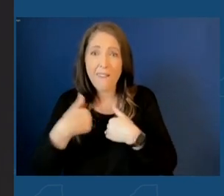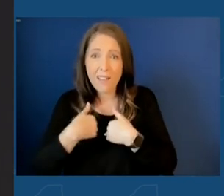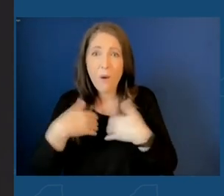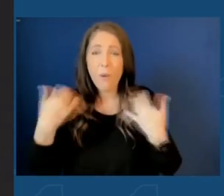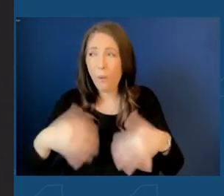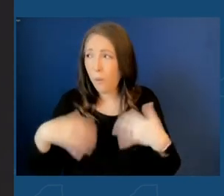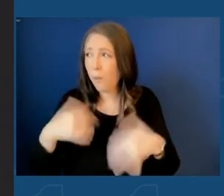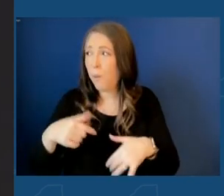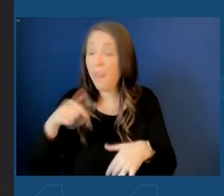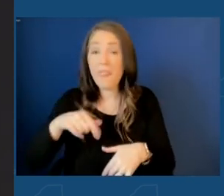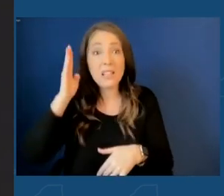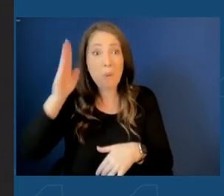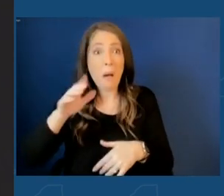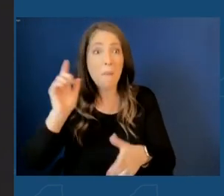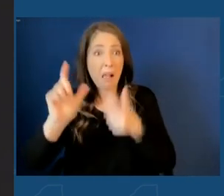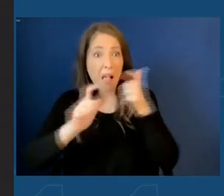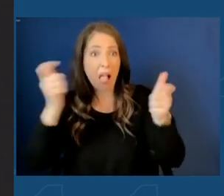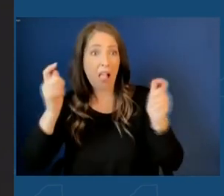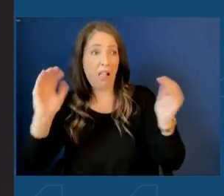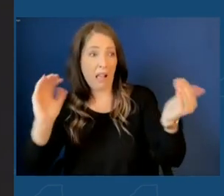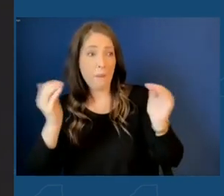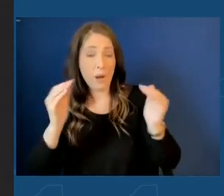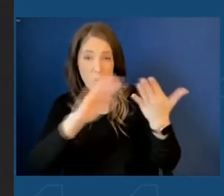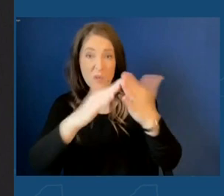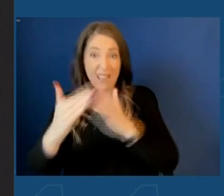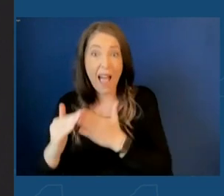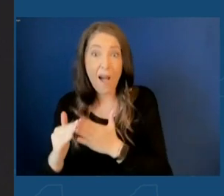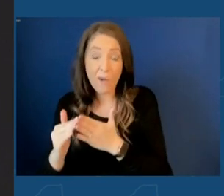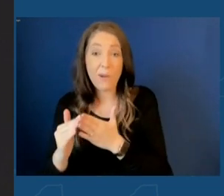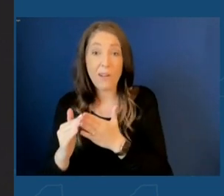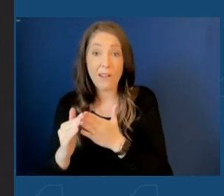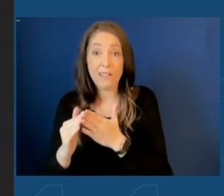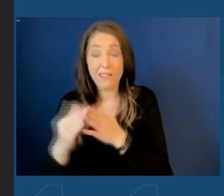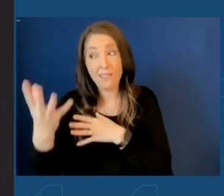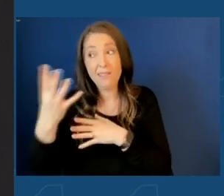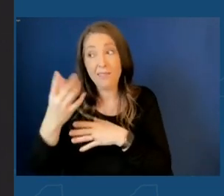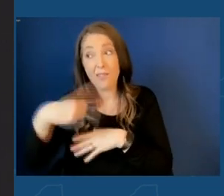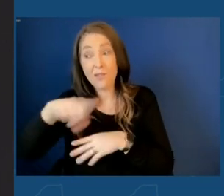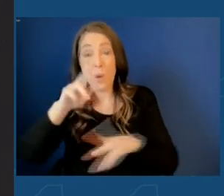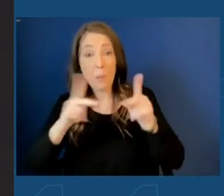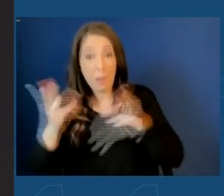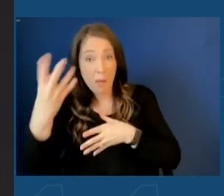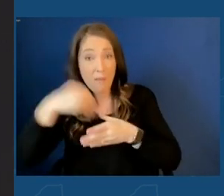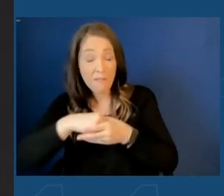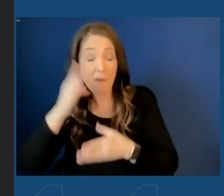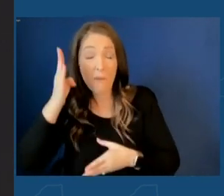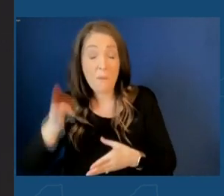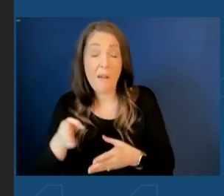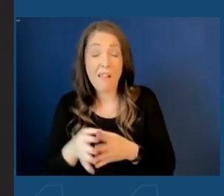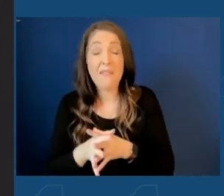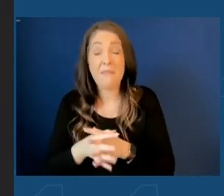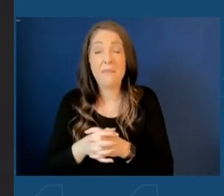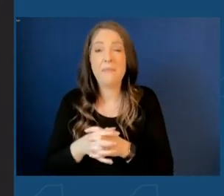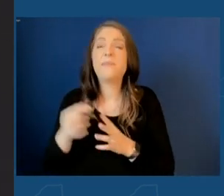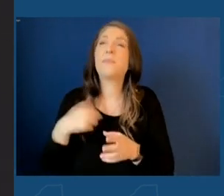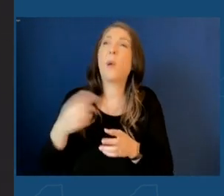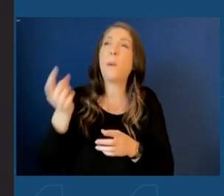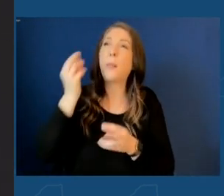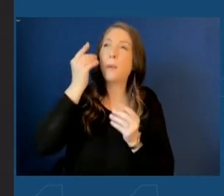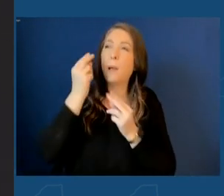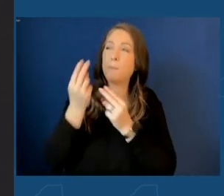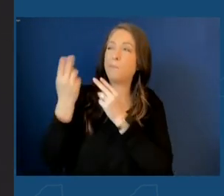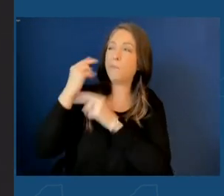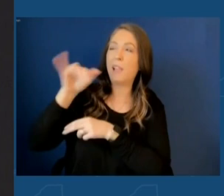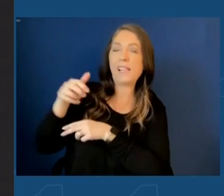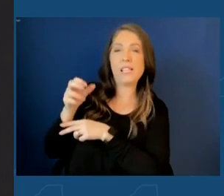town will be here to be part of this history. You I think about in January, I stood with Senator